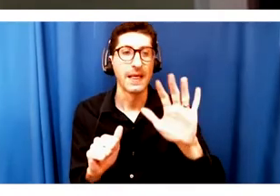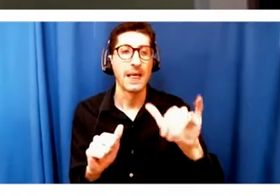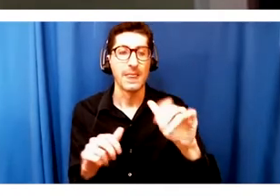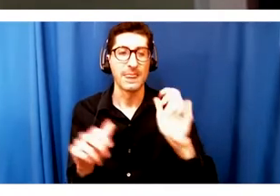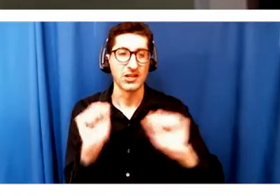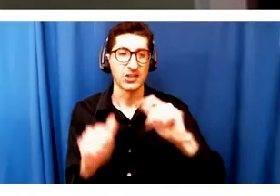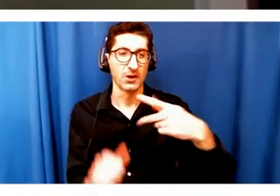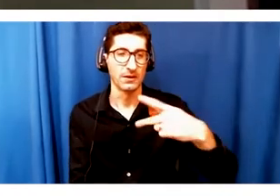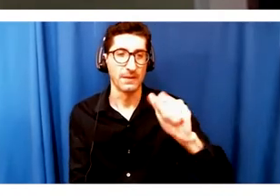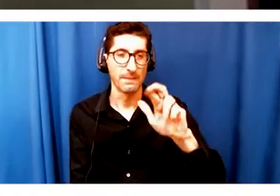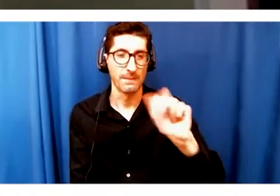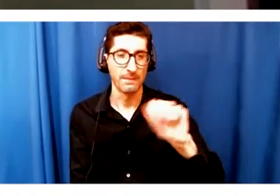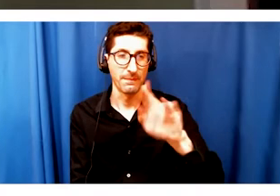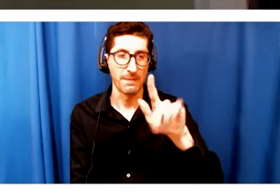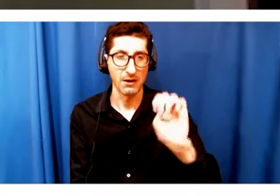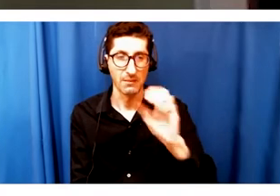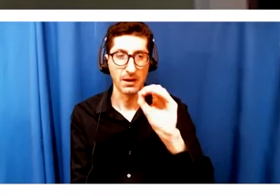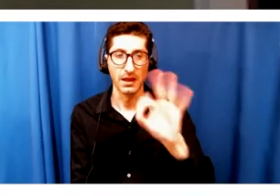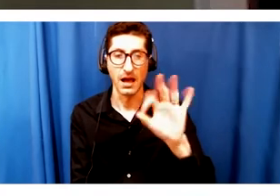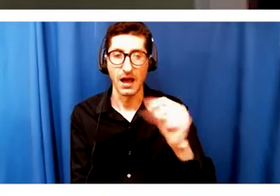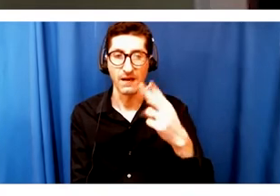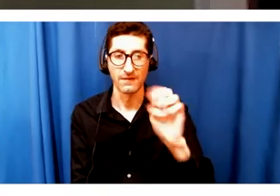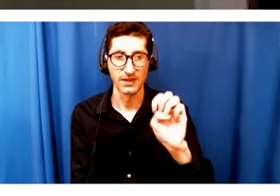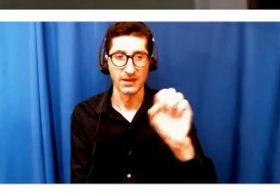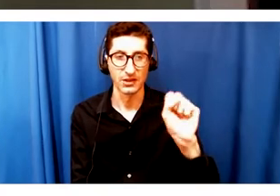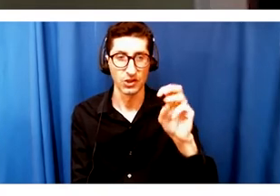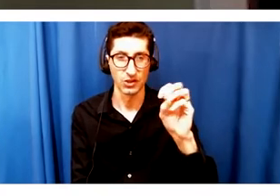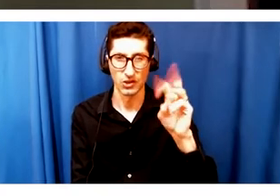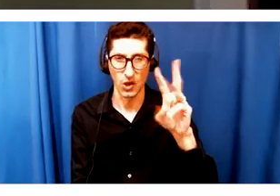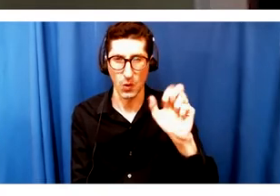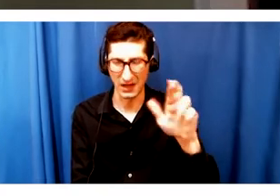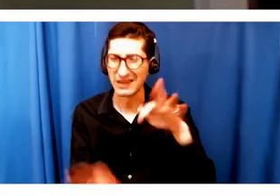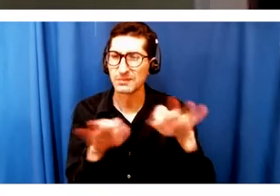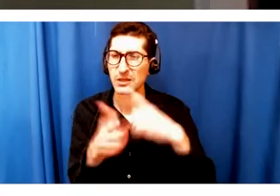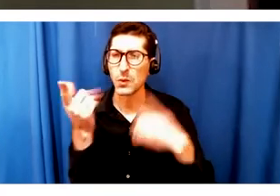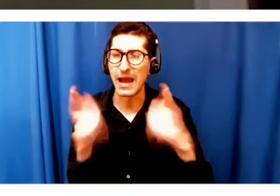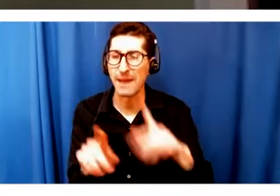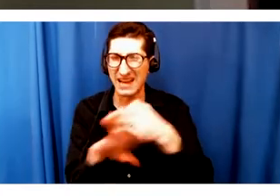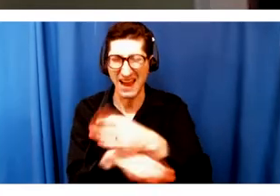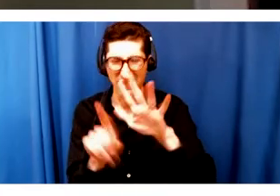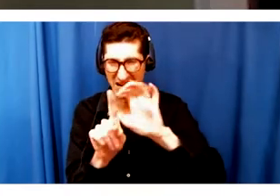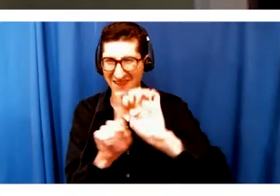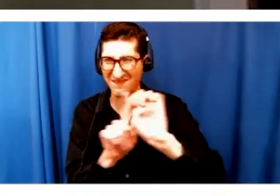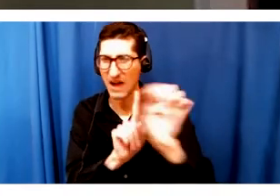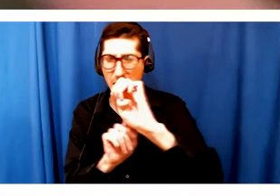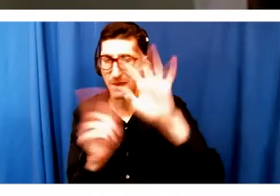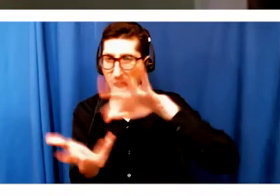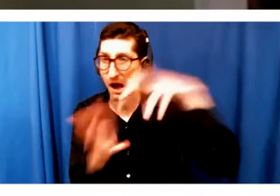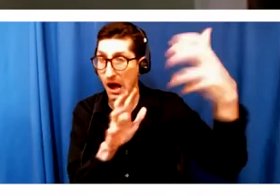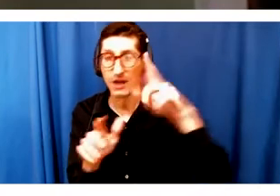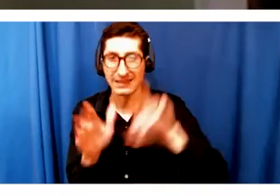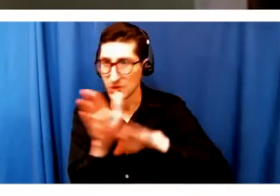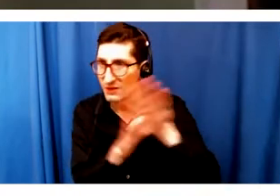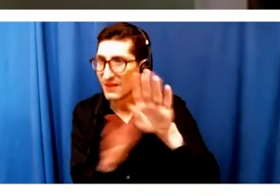happens to the planet after an environmental collapse and how community has to be created and how faith has to be recreated and how all